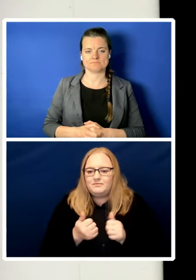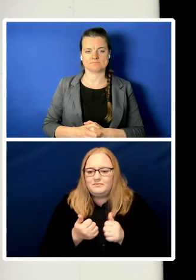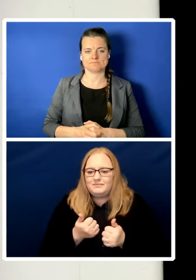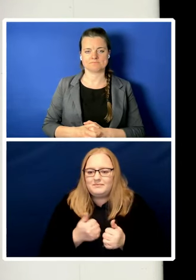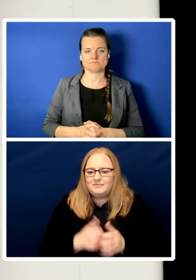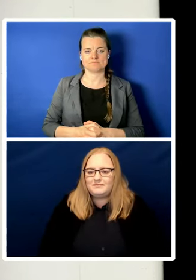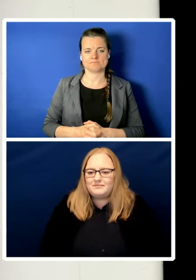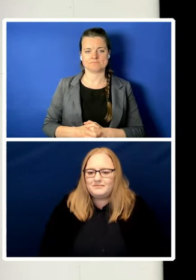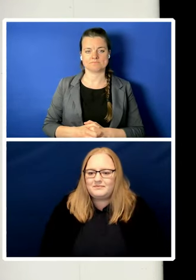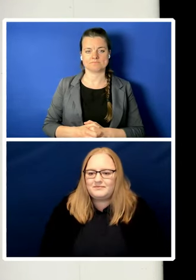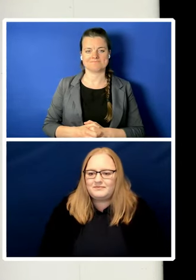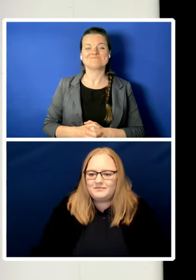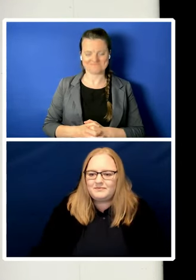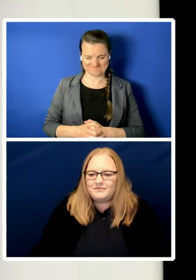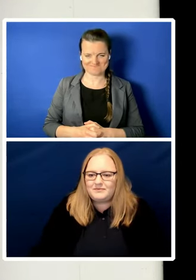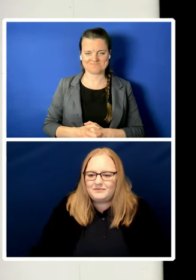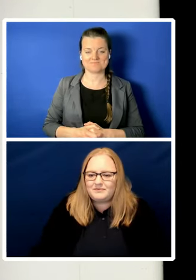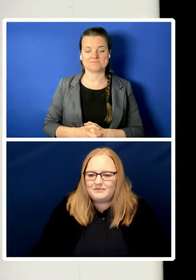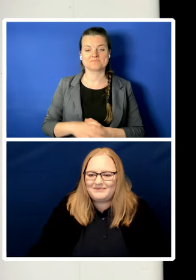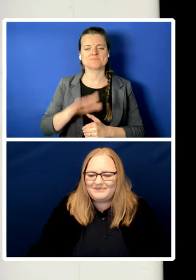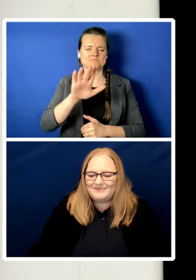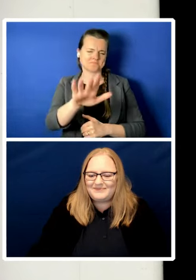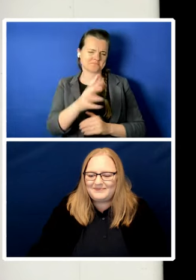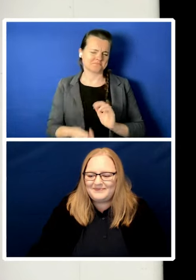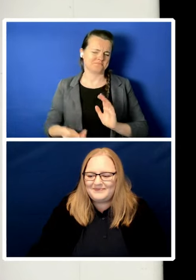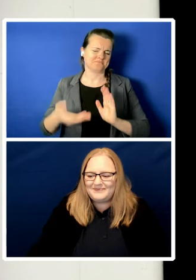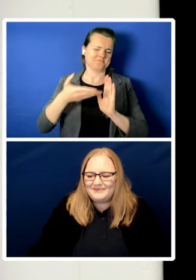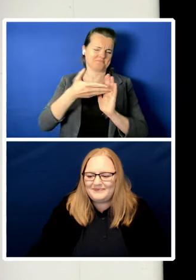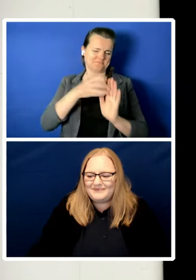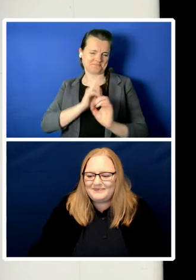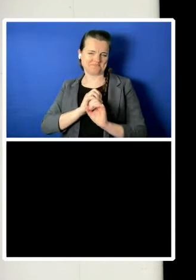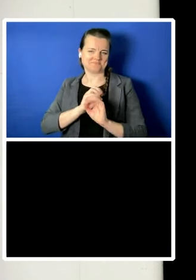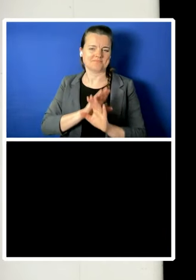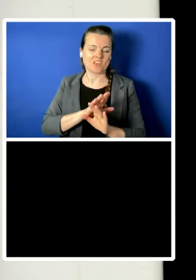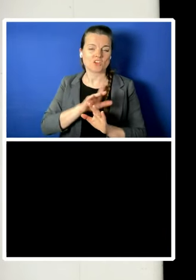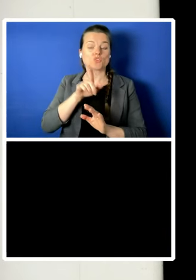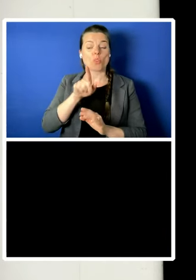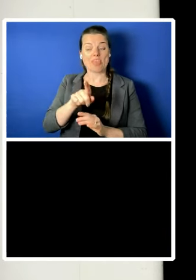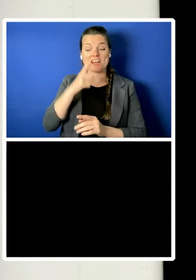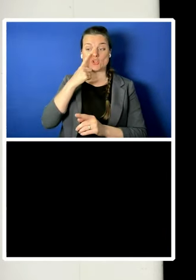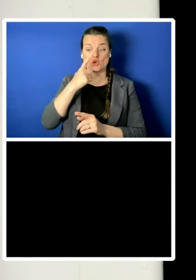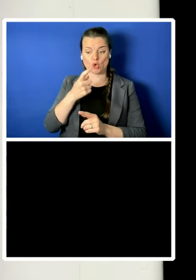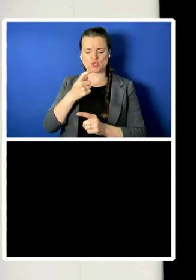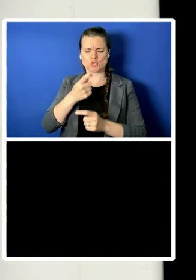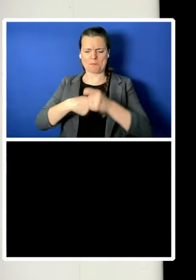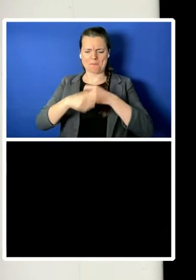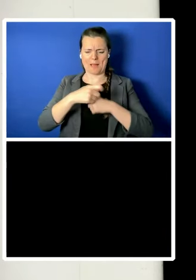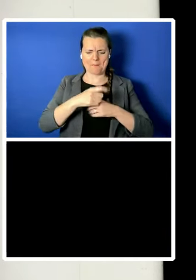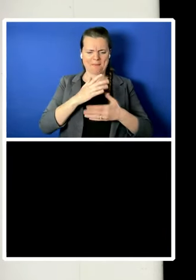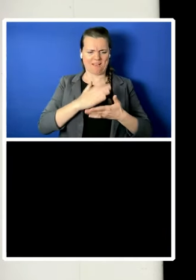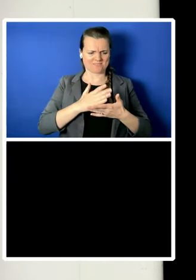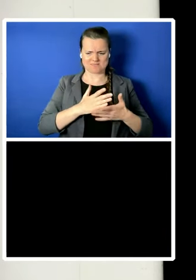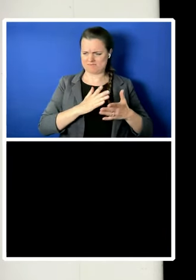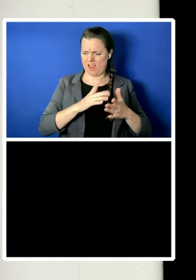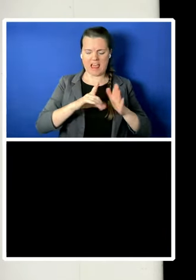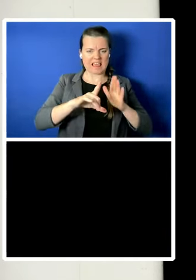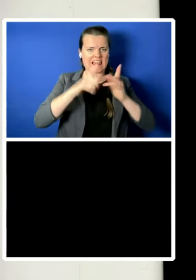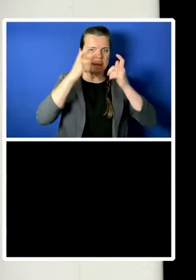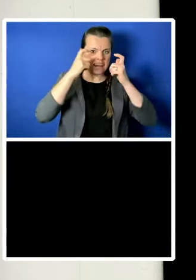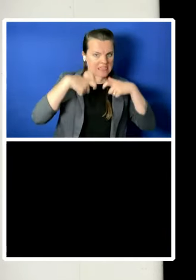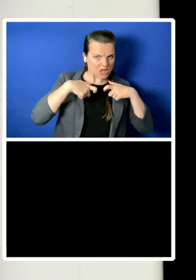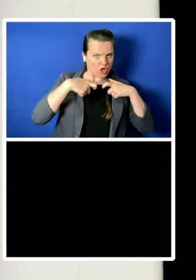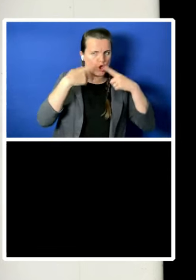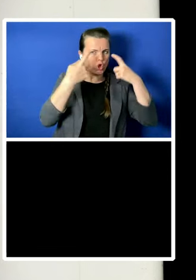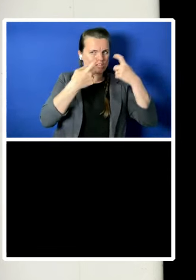In a further twist, this may in turn become a solid legal consideration for any court subsequently